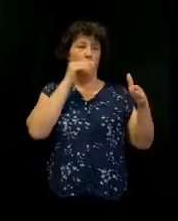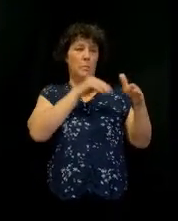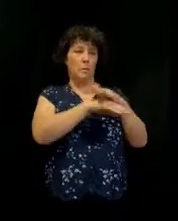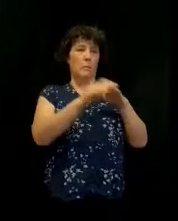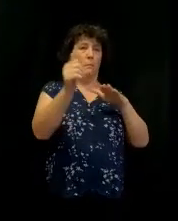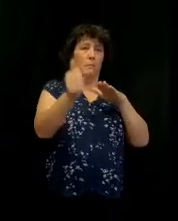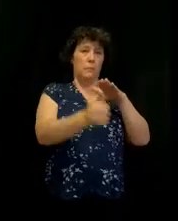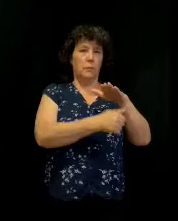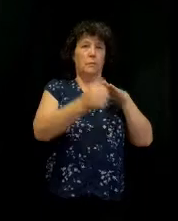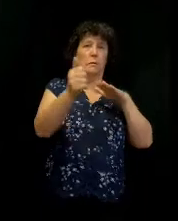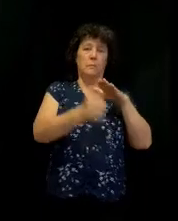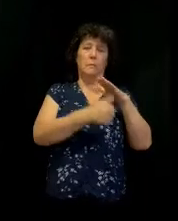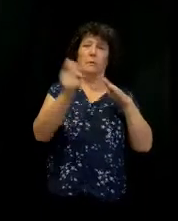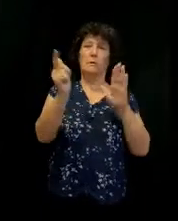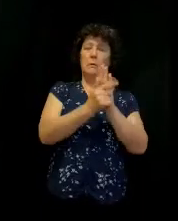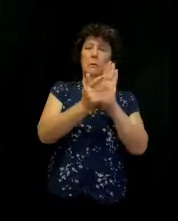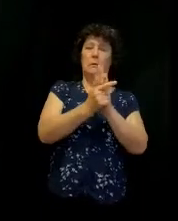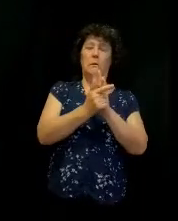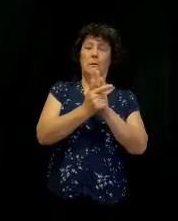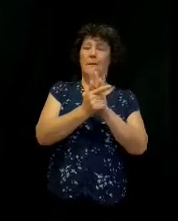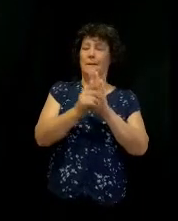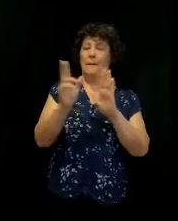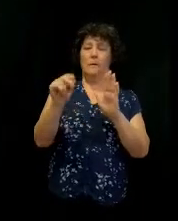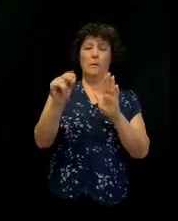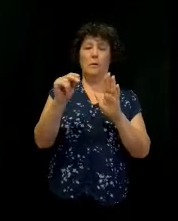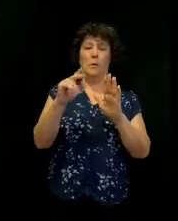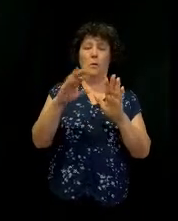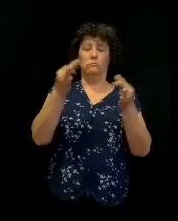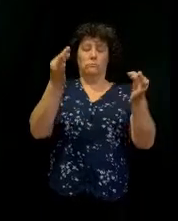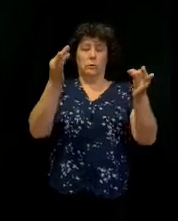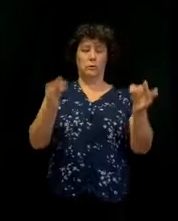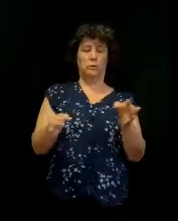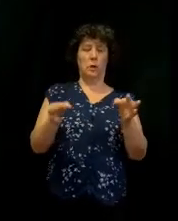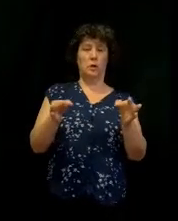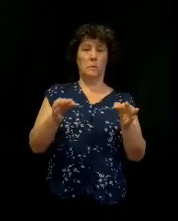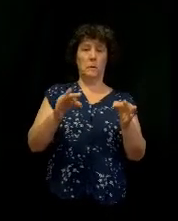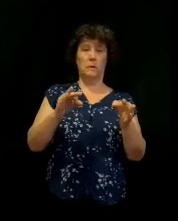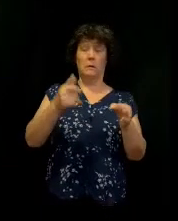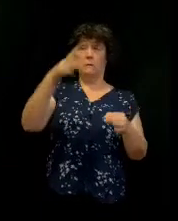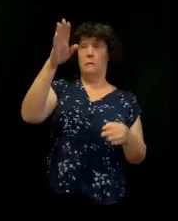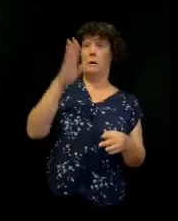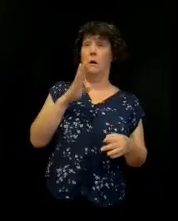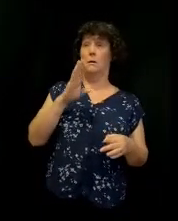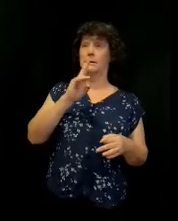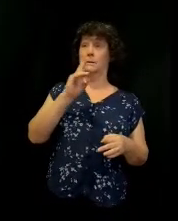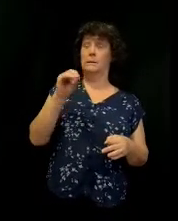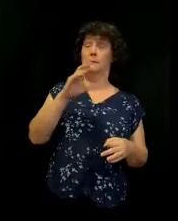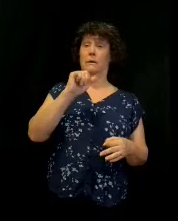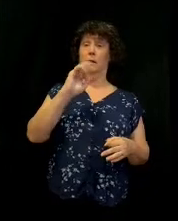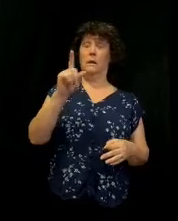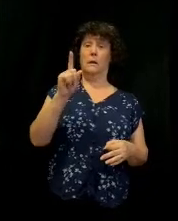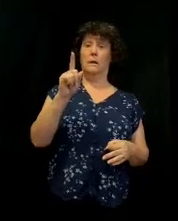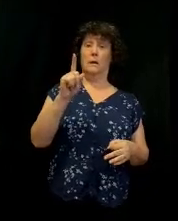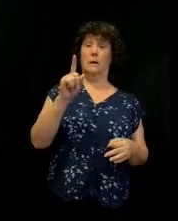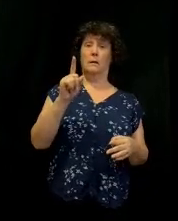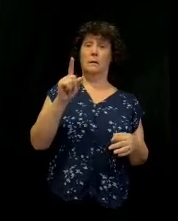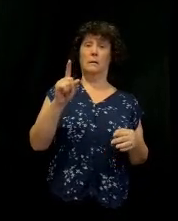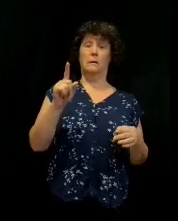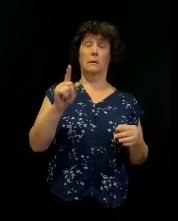the reasons that God had to destroy, it was a judgment of God in 70 A.D. When the temple was destroyed by Titus.